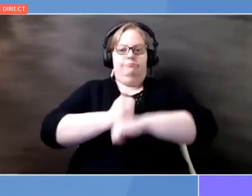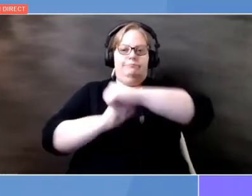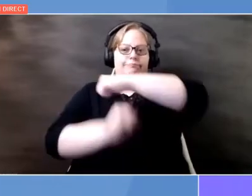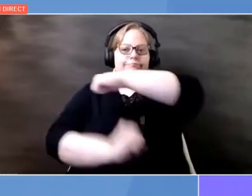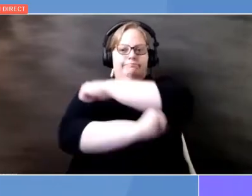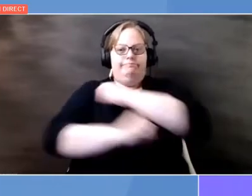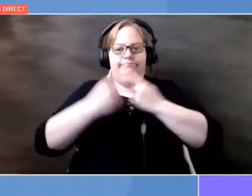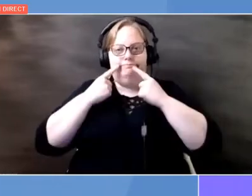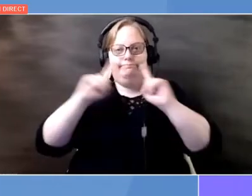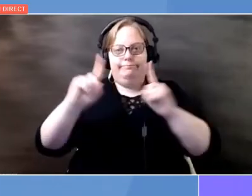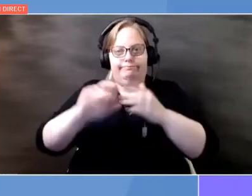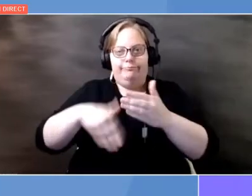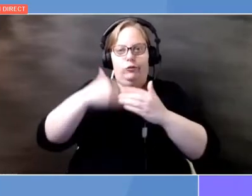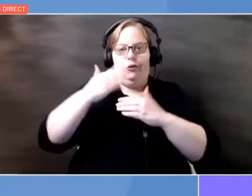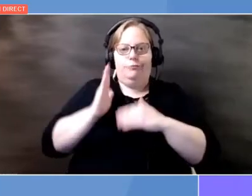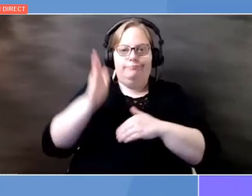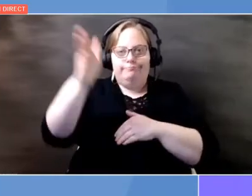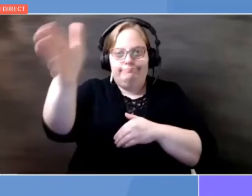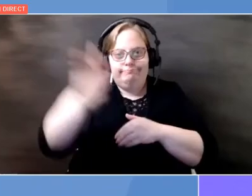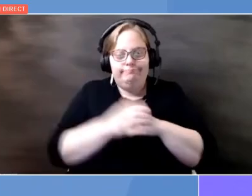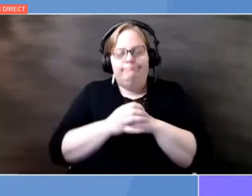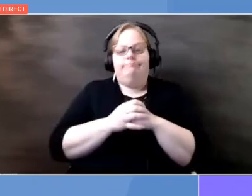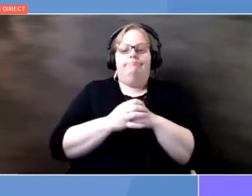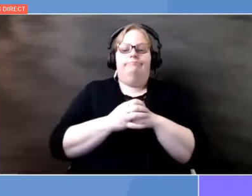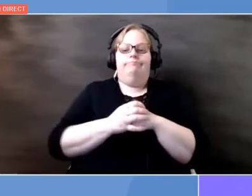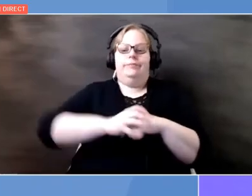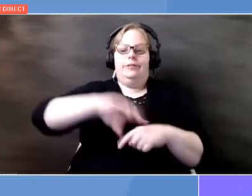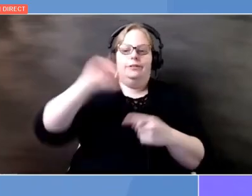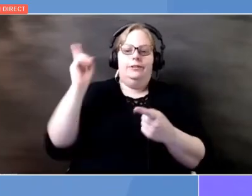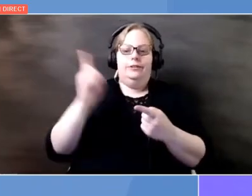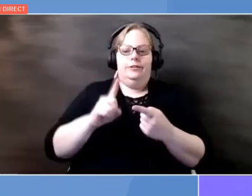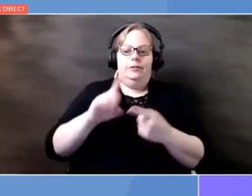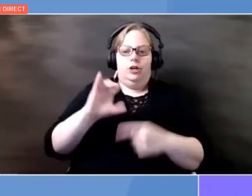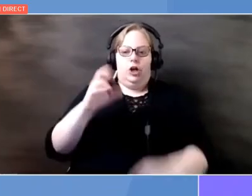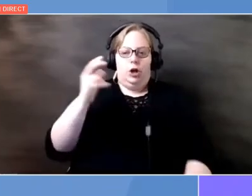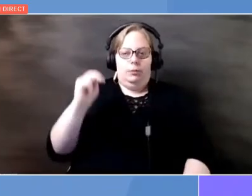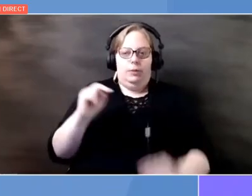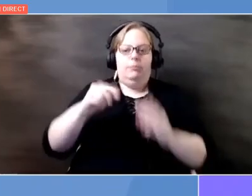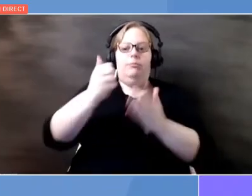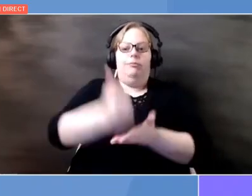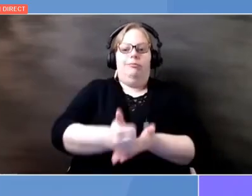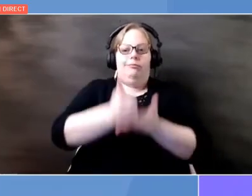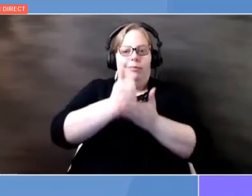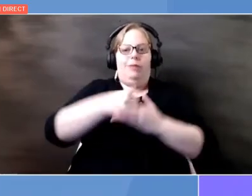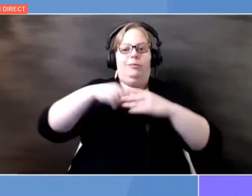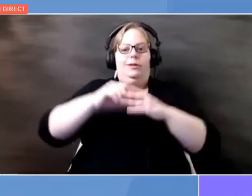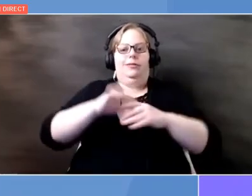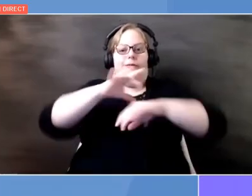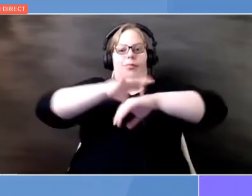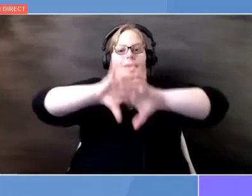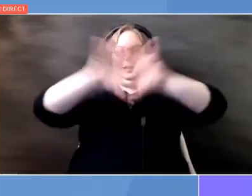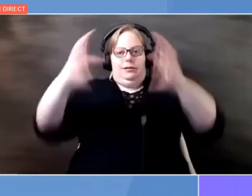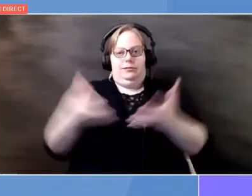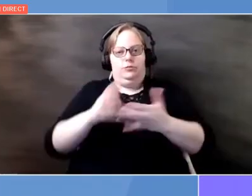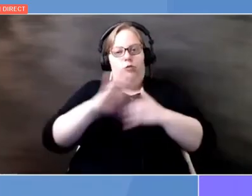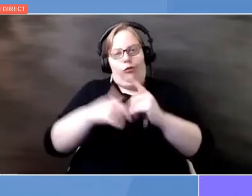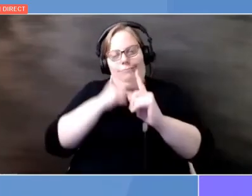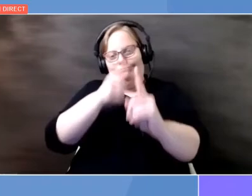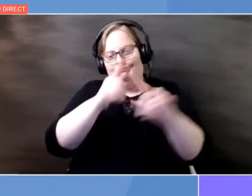and for reducing emission and ultimately calling down the planet, which is probably what we are all looking for. So